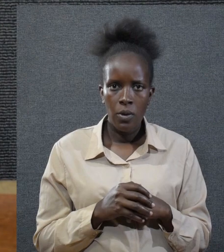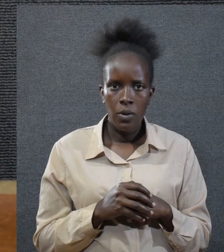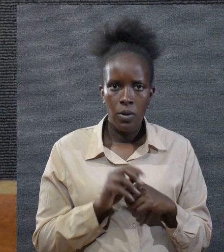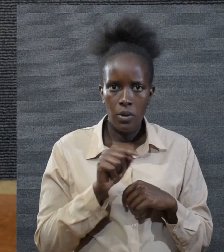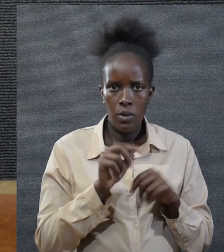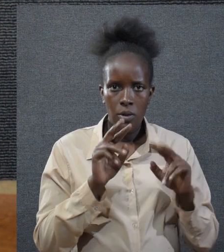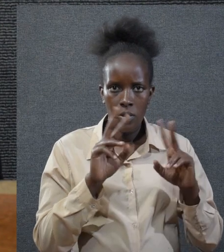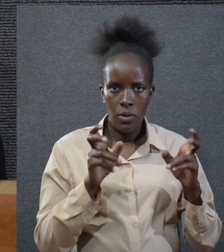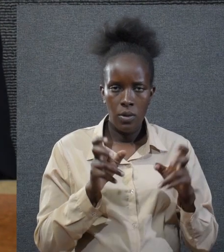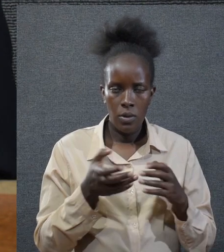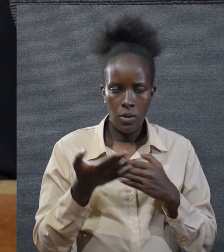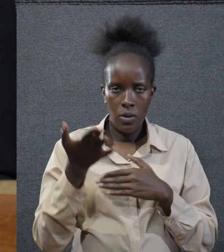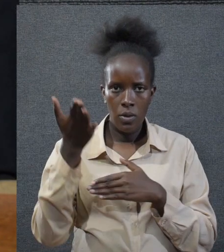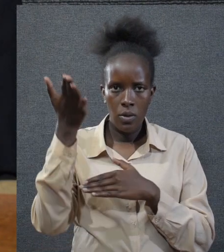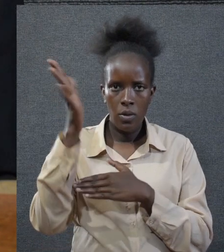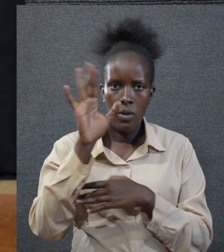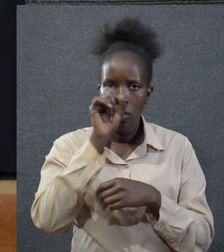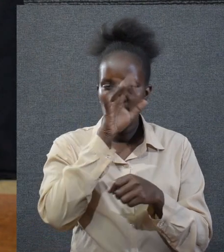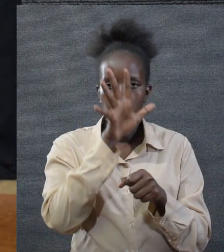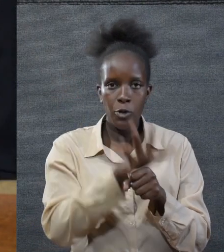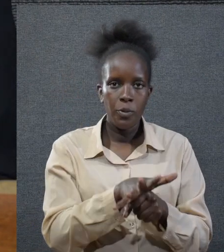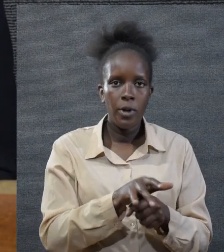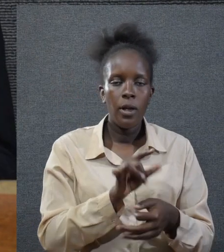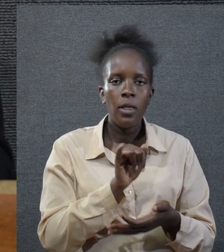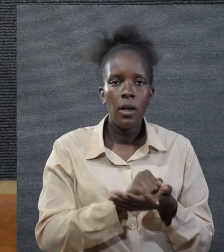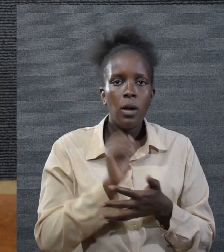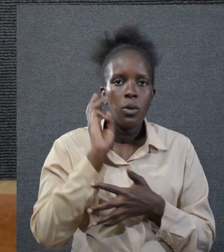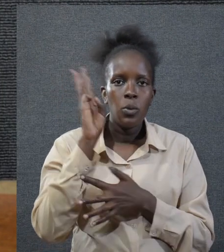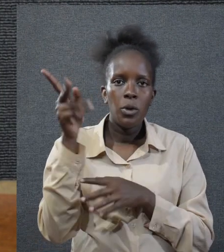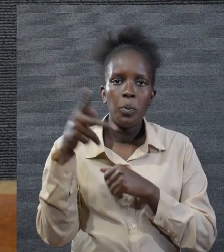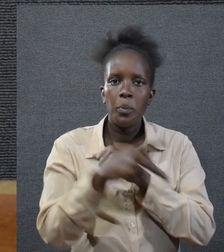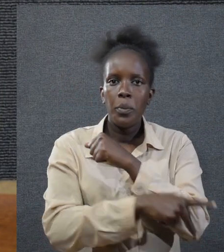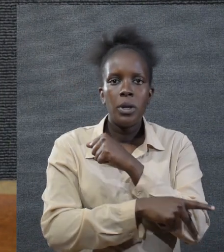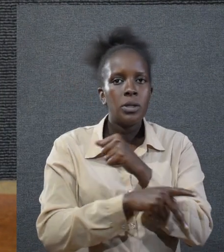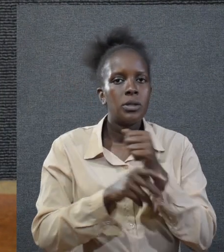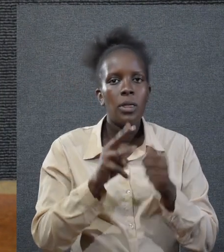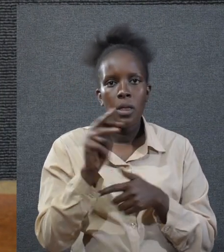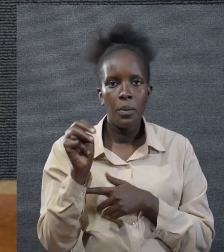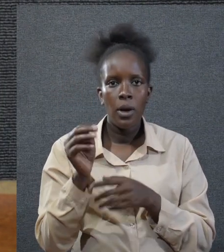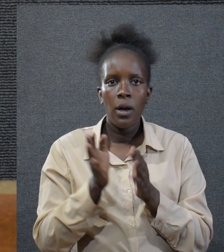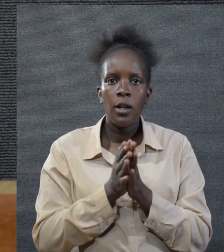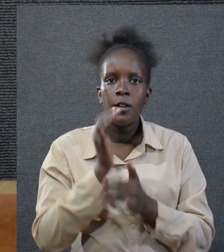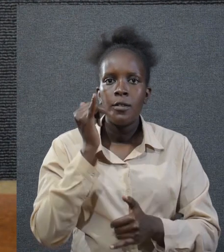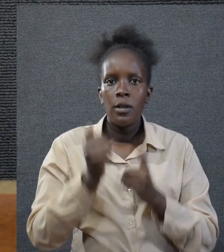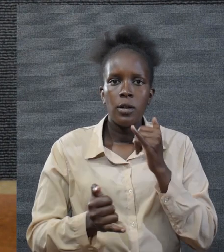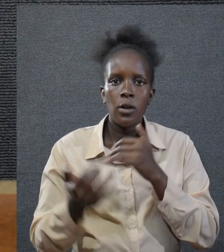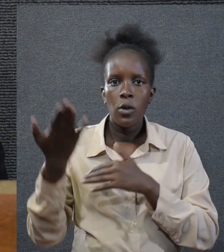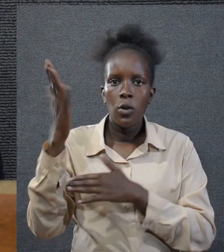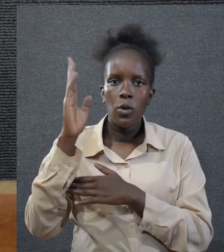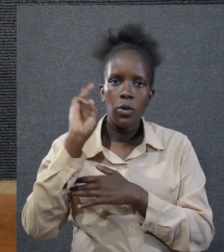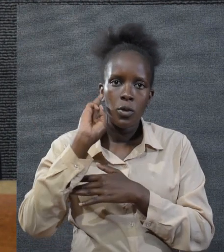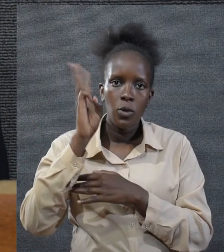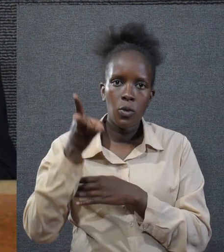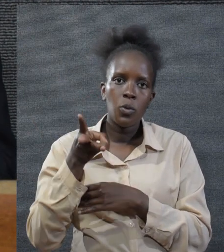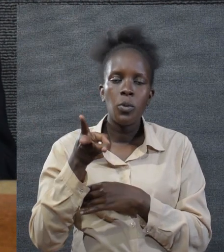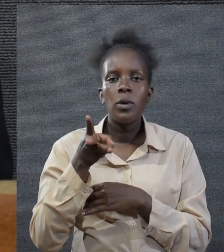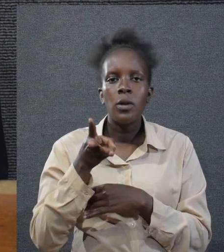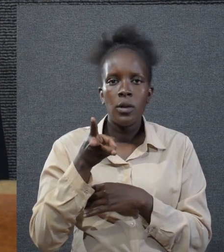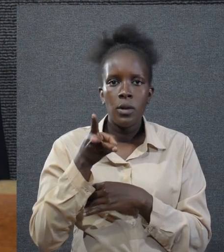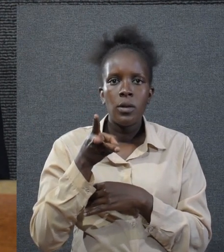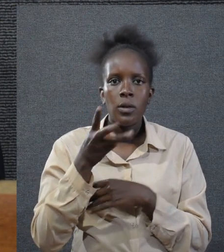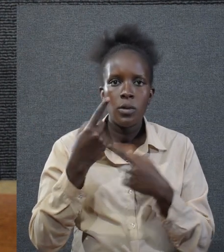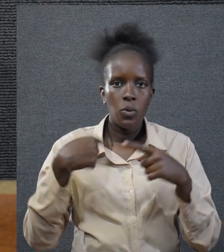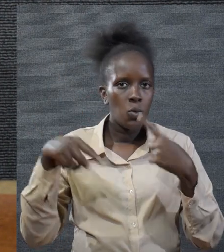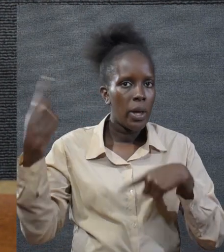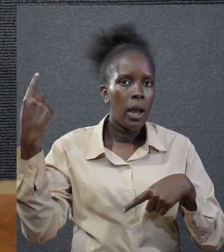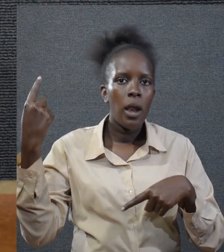In the text, God promised that you punish them, and eventually God will